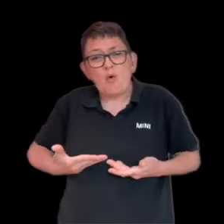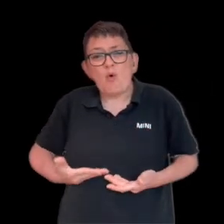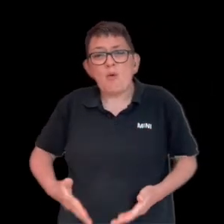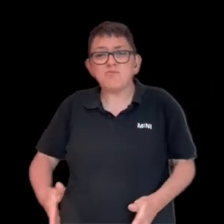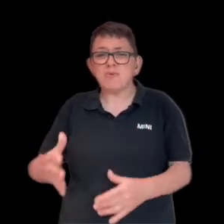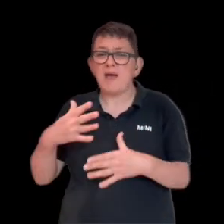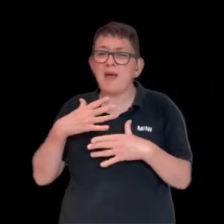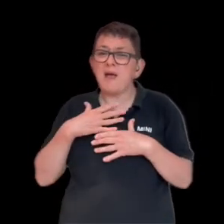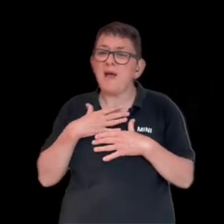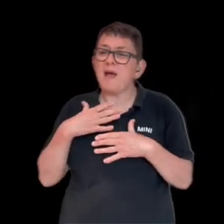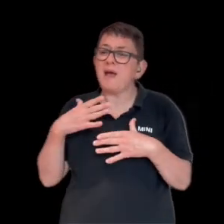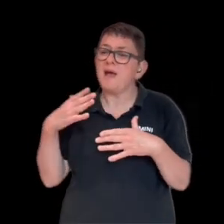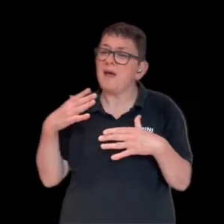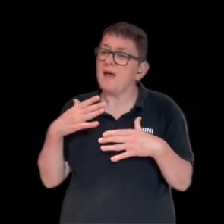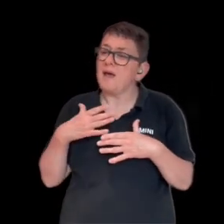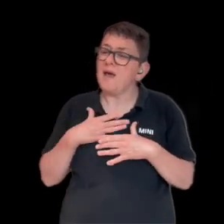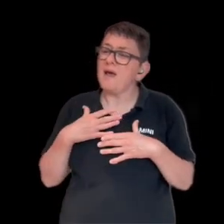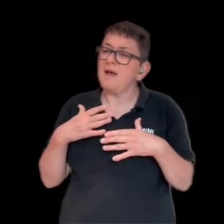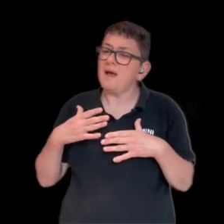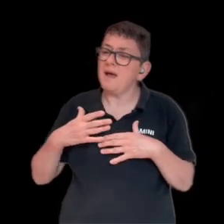single breath.